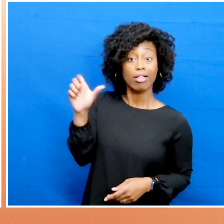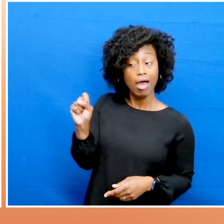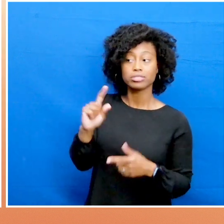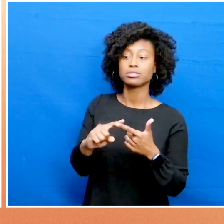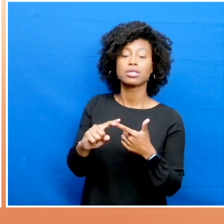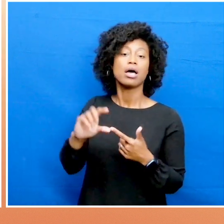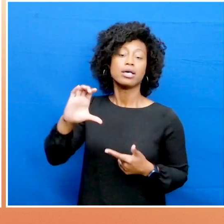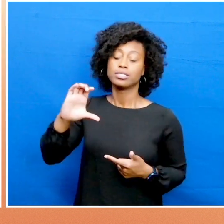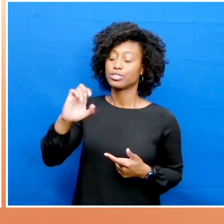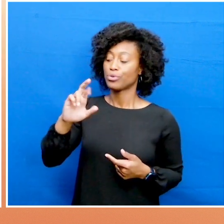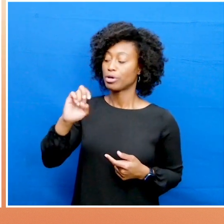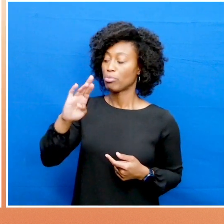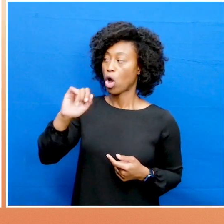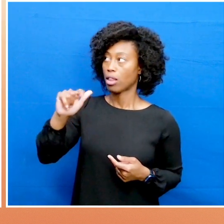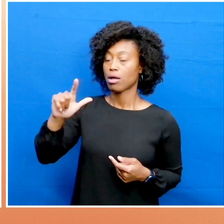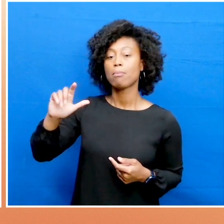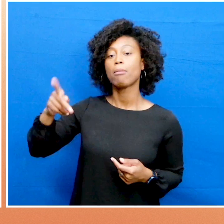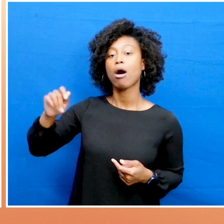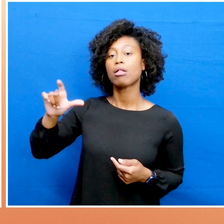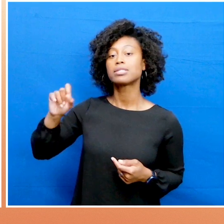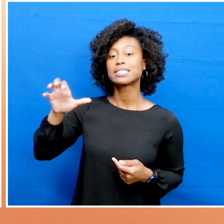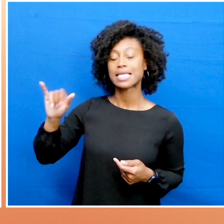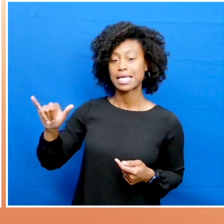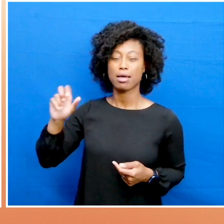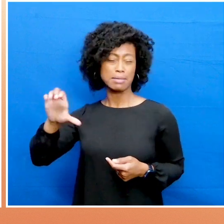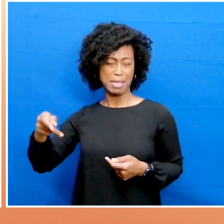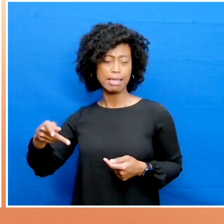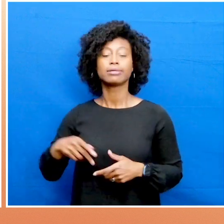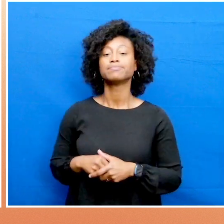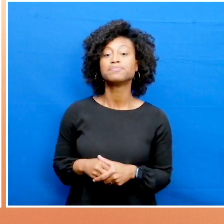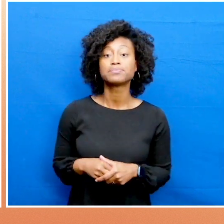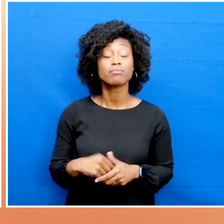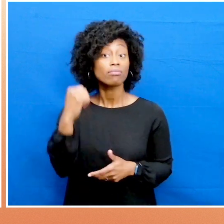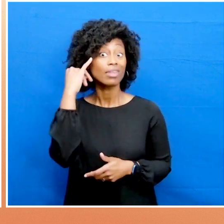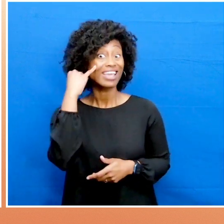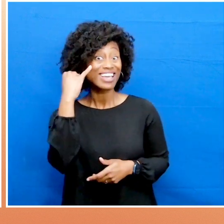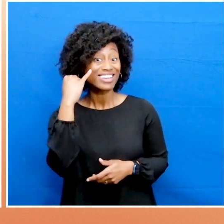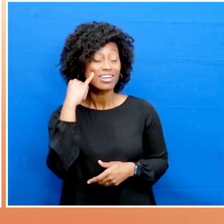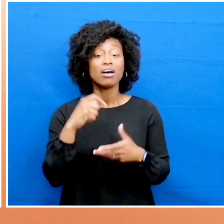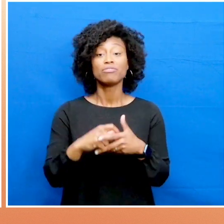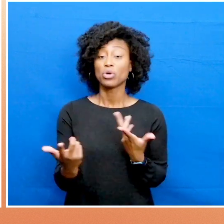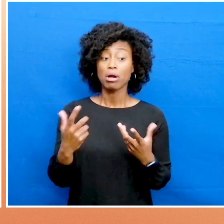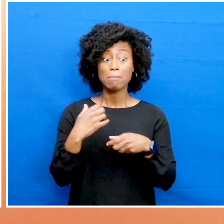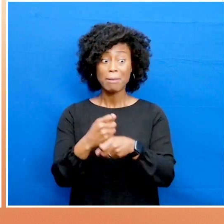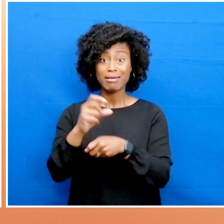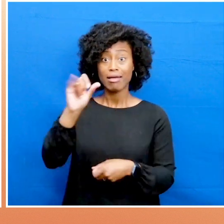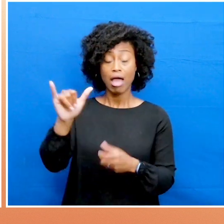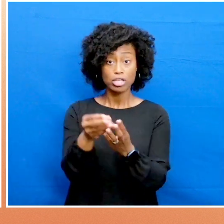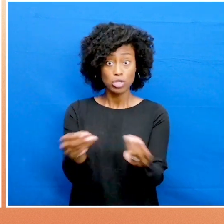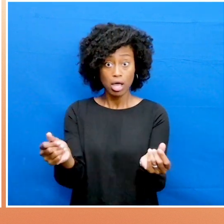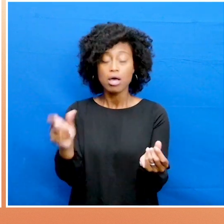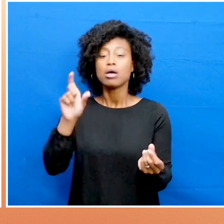ALS and cerebral palsy. When you are creating generative AI solutions, it's equally vital to